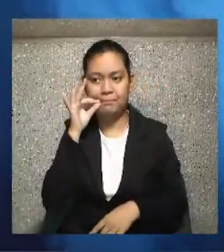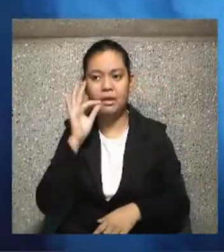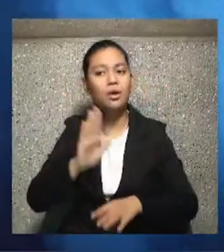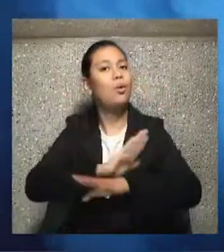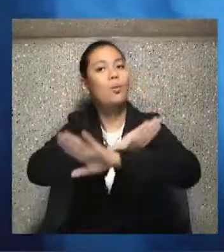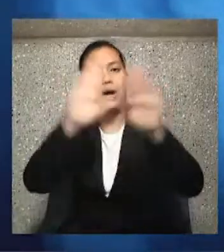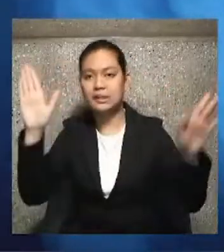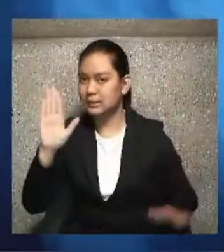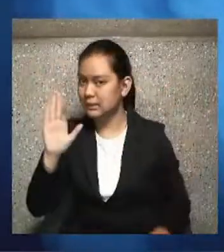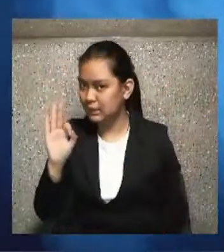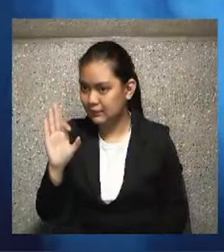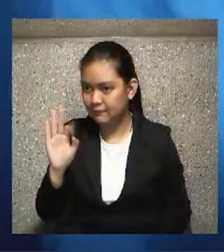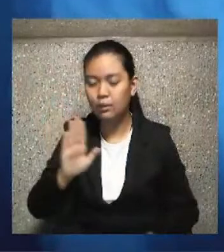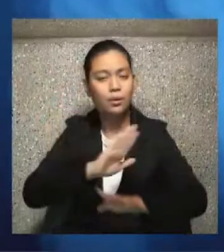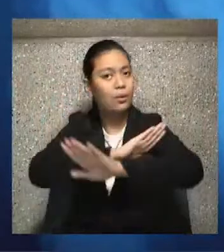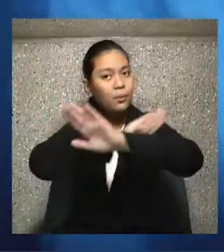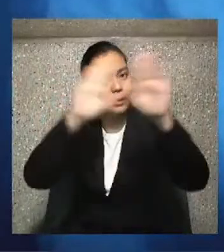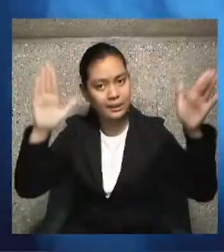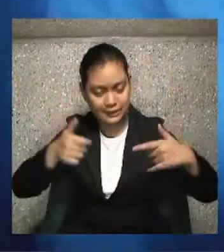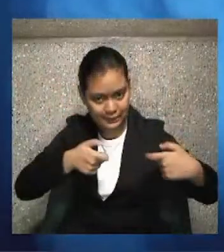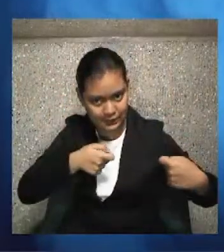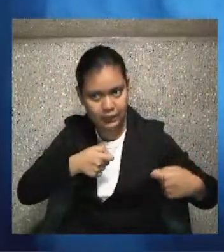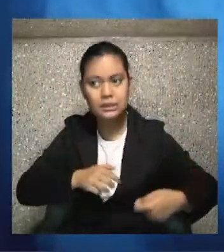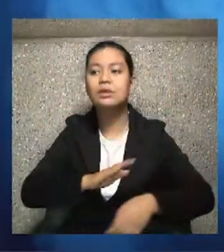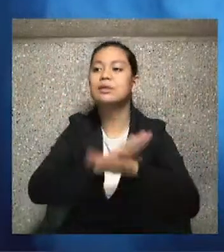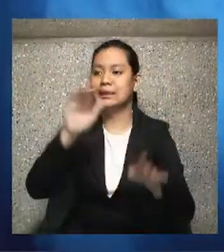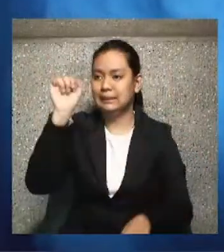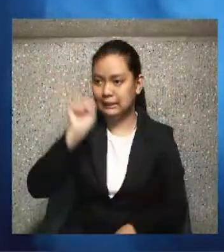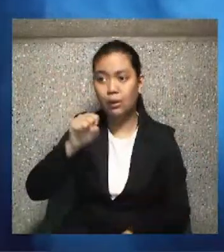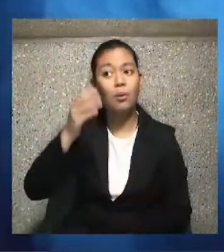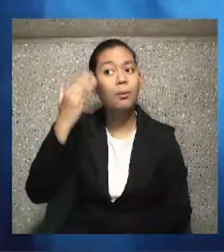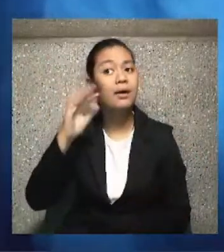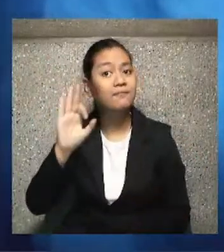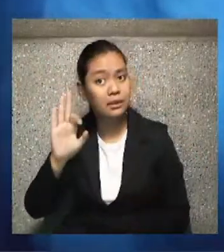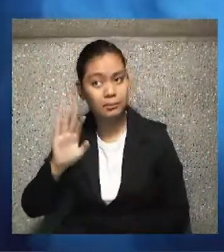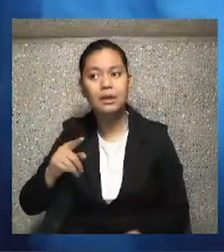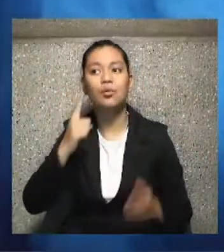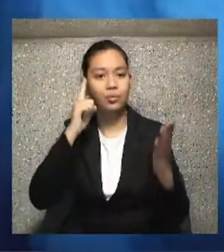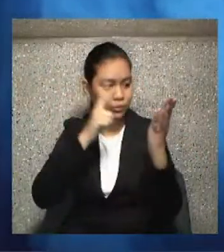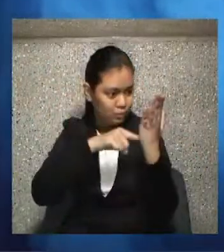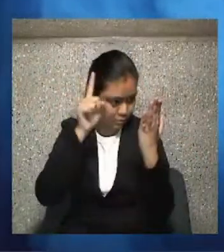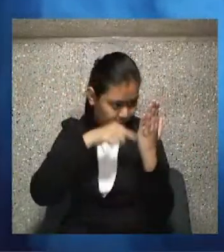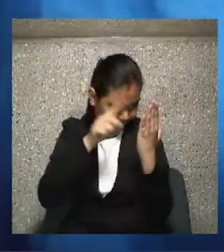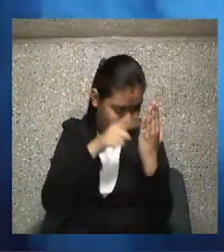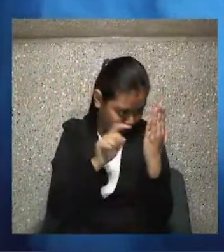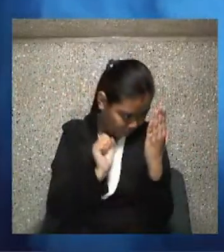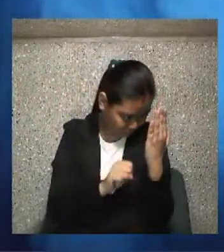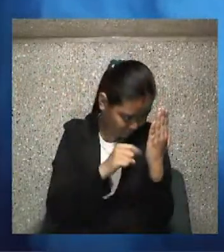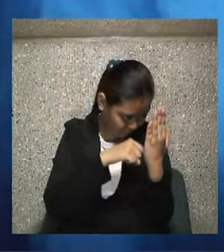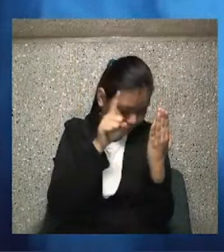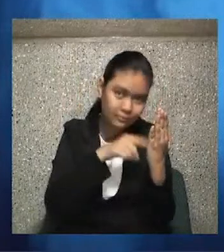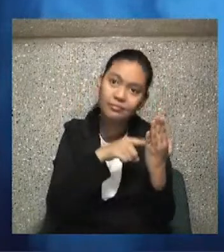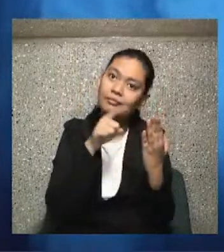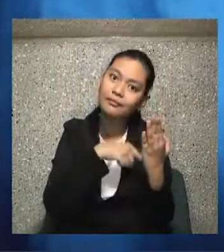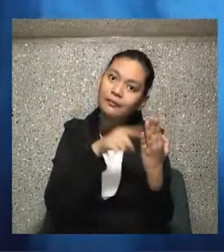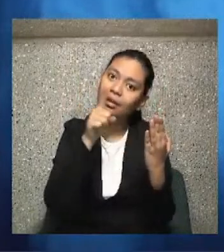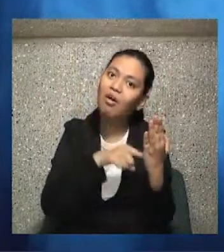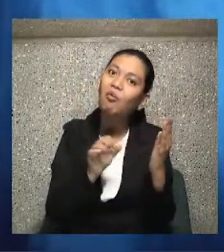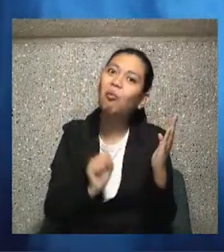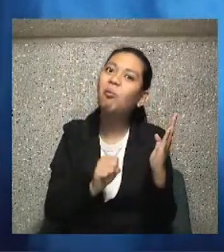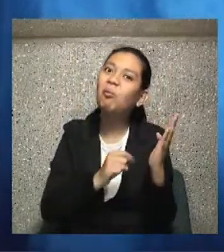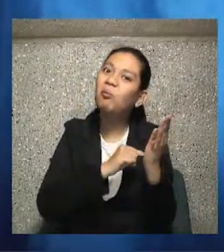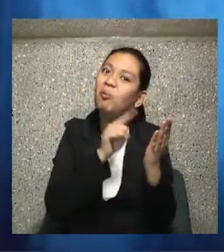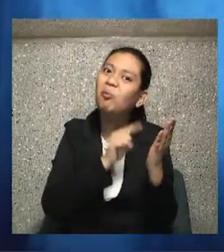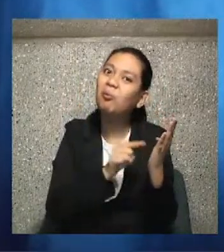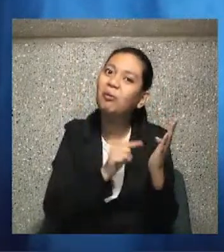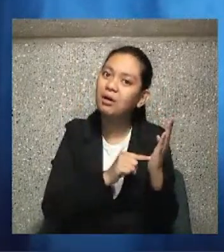at all. Texting for business, yes. But using some of that time that you would ordinarily do to maybe go